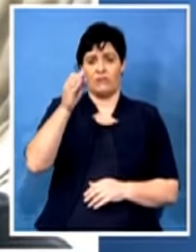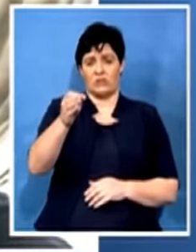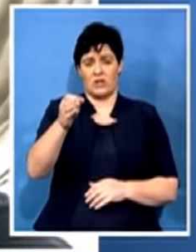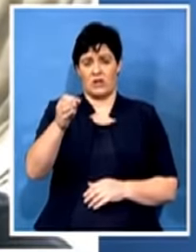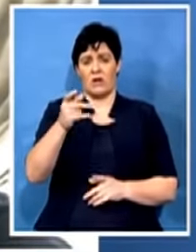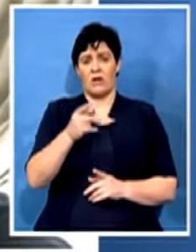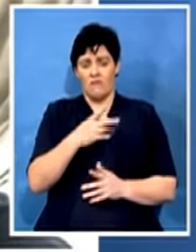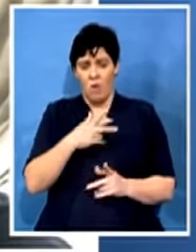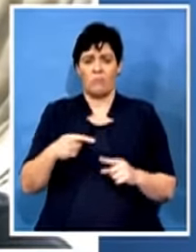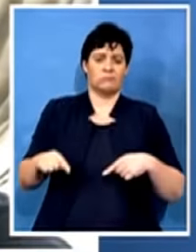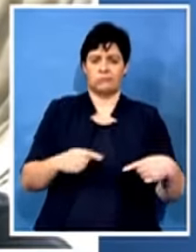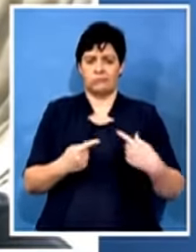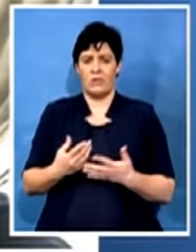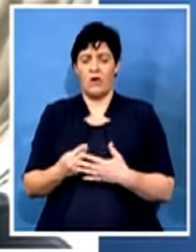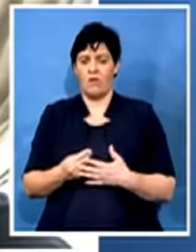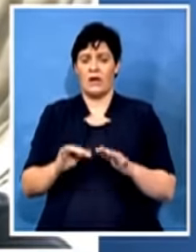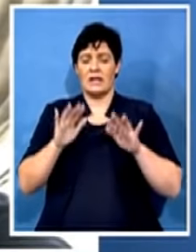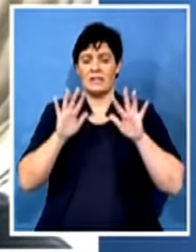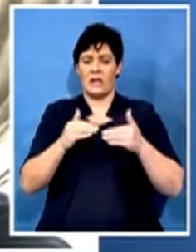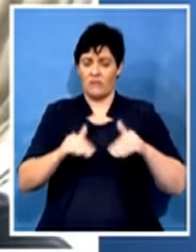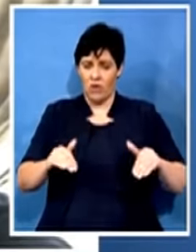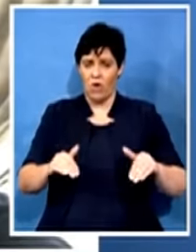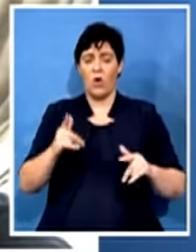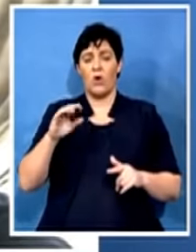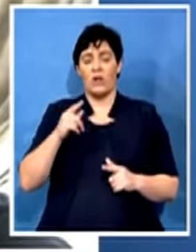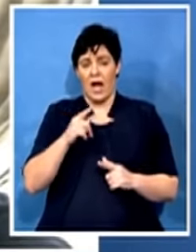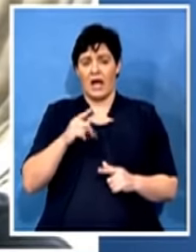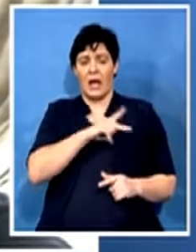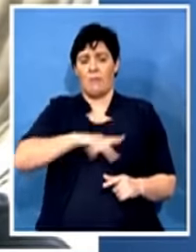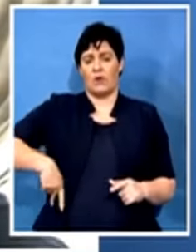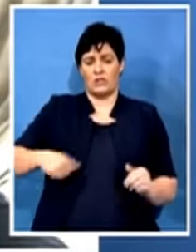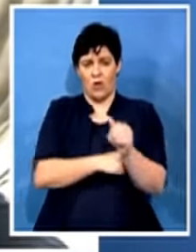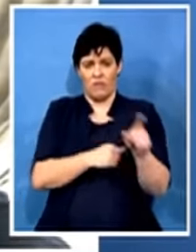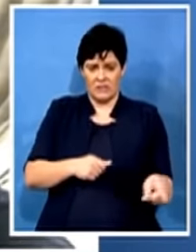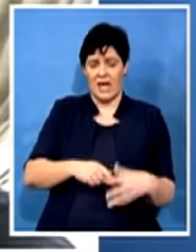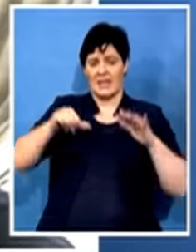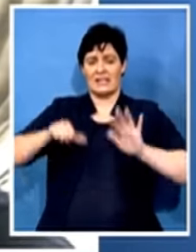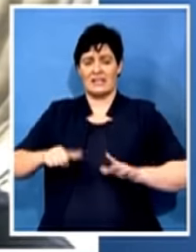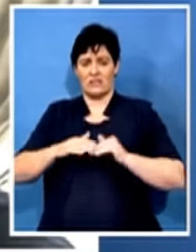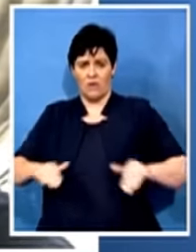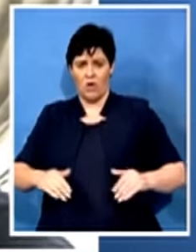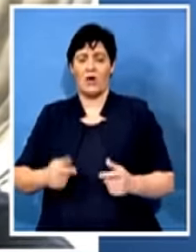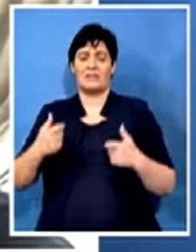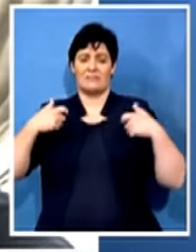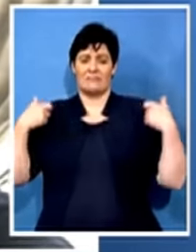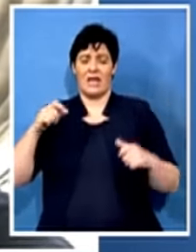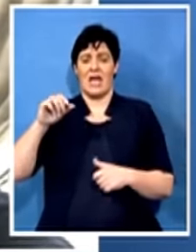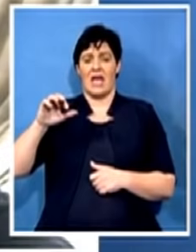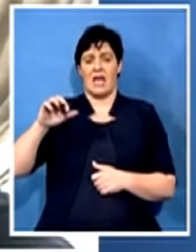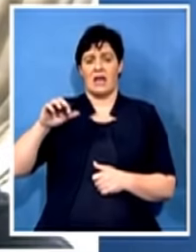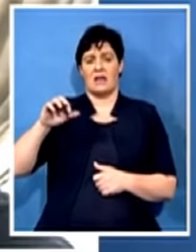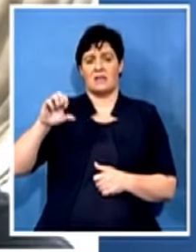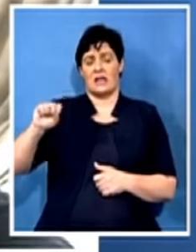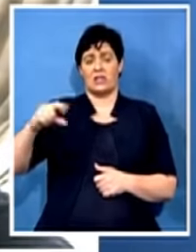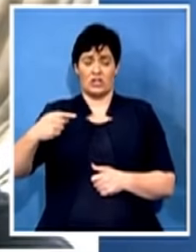of Lutrilli House, which is the presidency office, and the 6th floor, which is the Secretary General's office. And then you've got a conundrum where you've got a